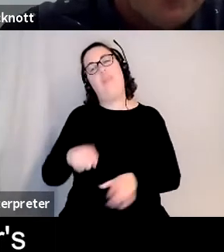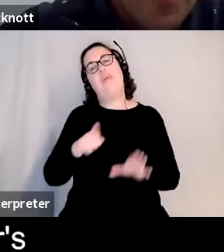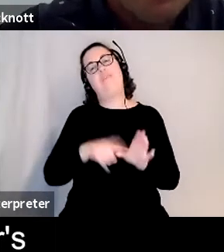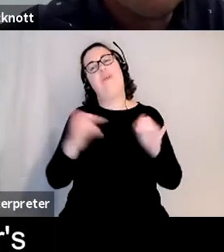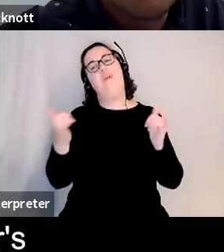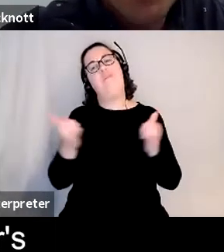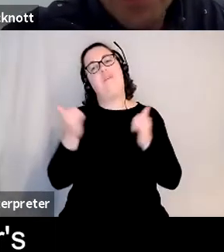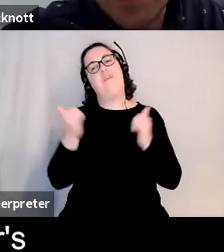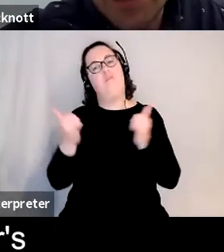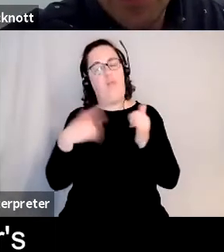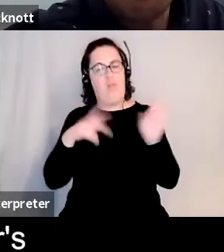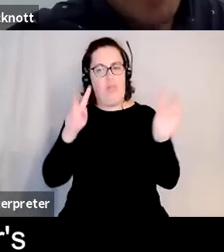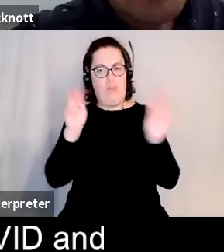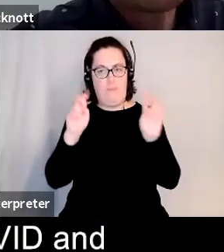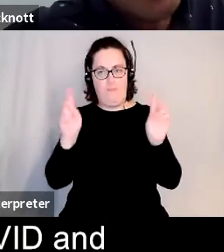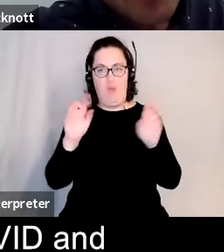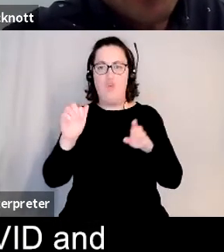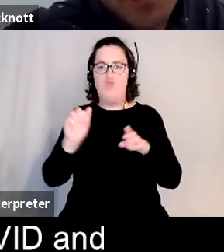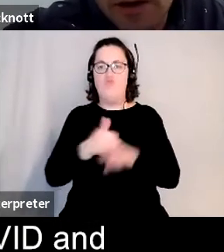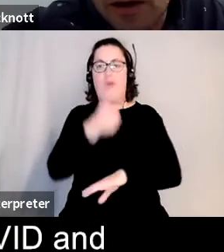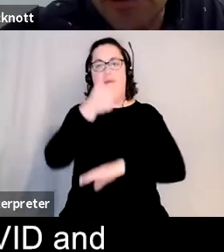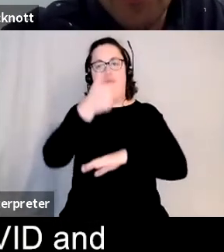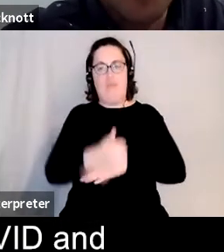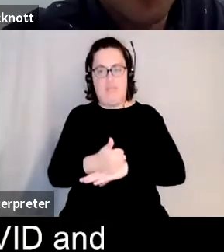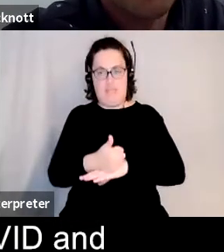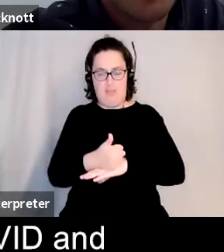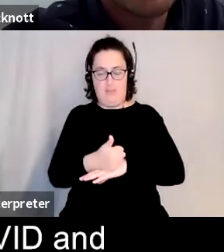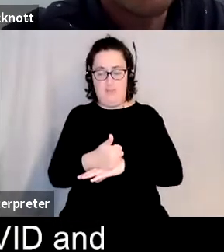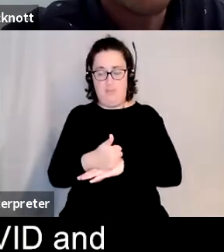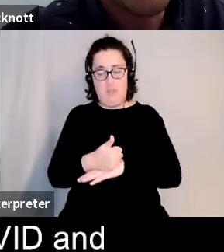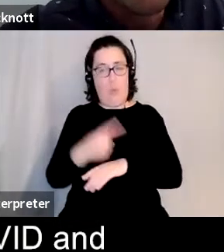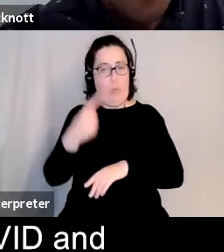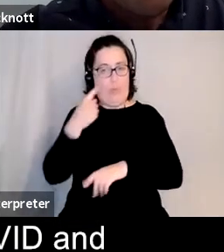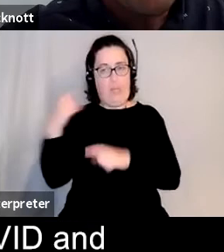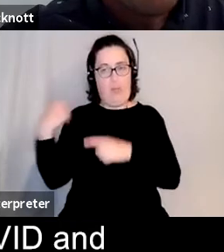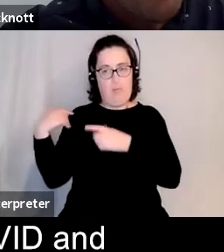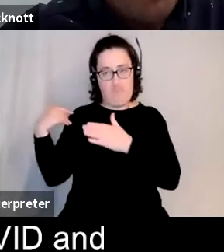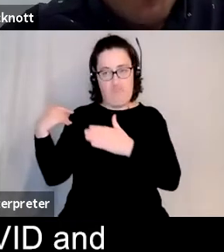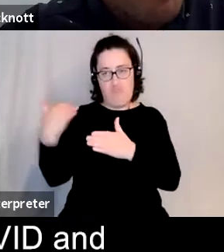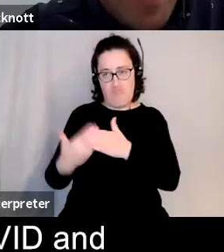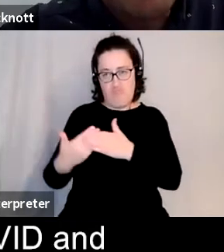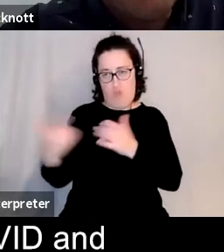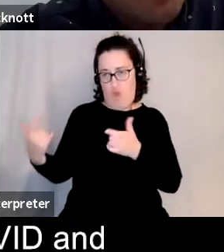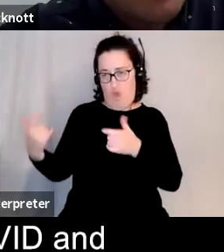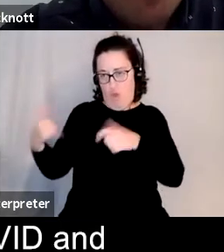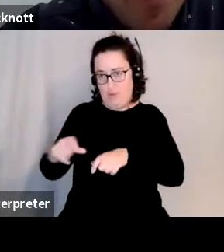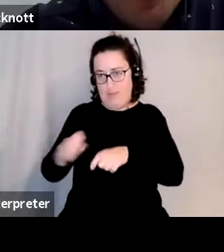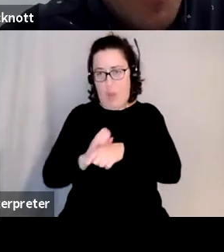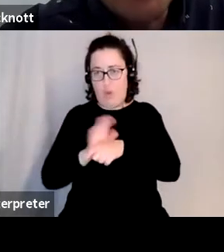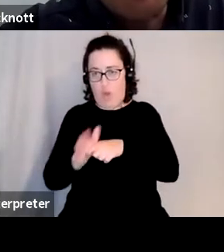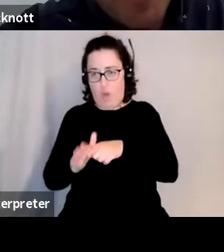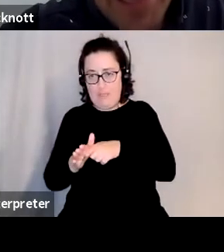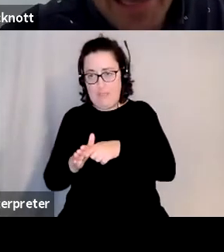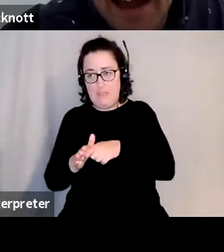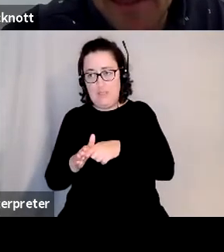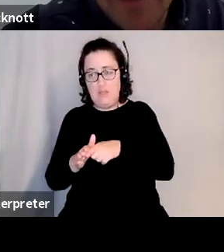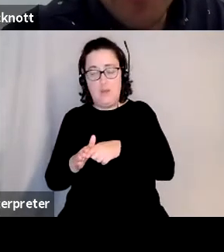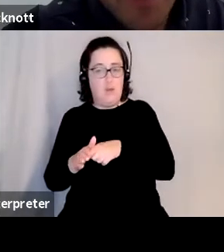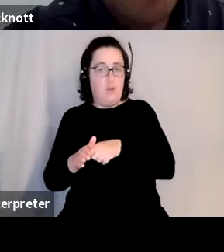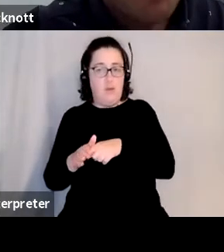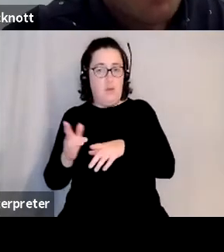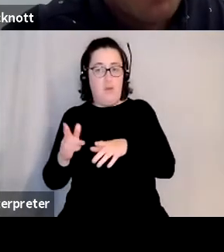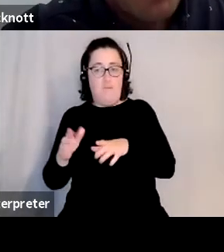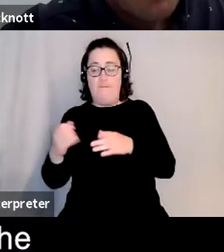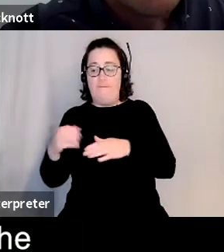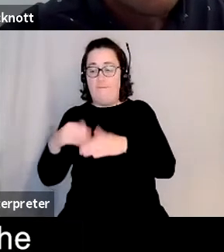recovery um particularly in relation to to the lockdown and covid and um whether we're coming out of lockdown maybe we're heading back in i